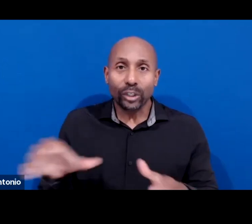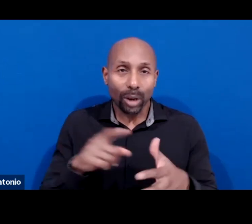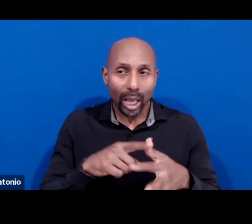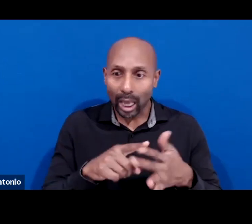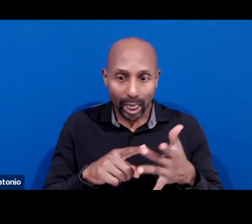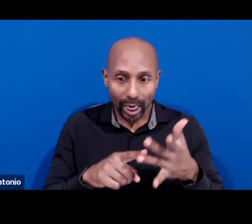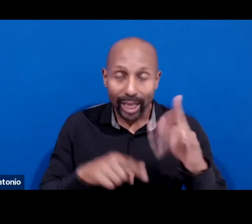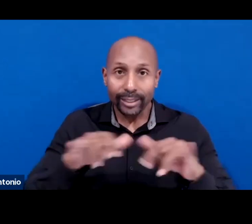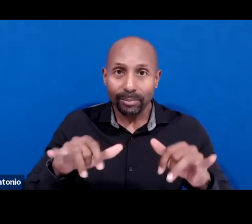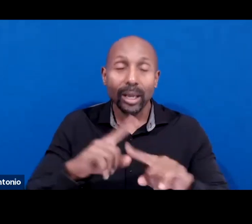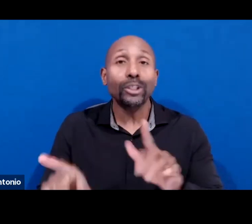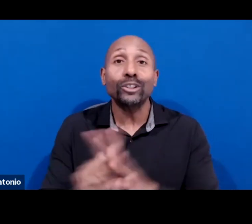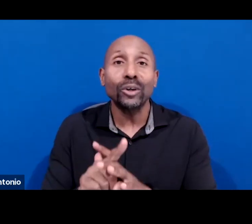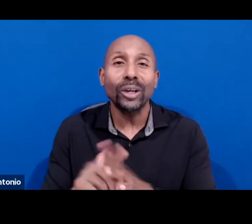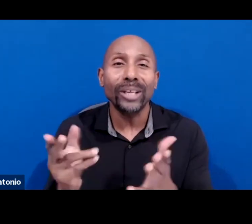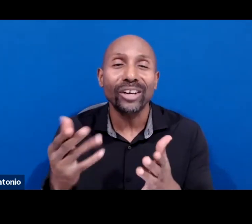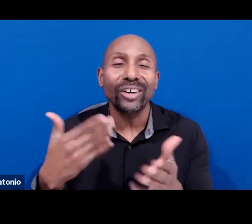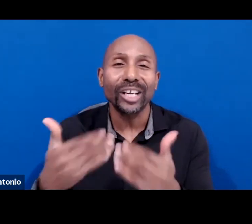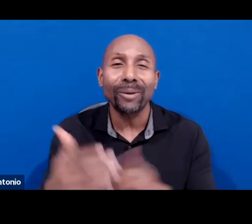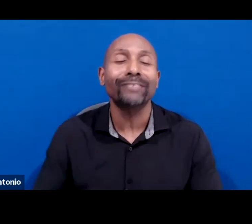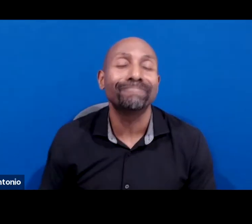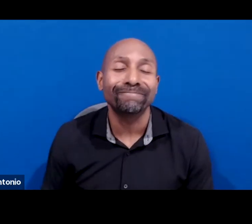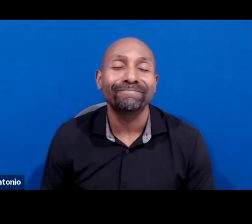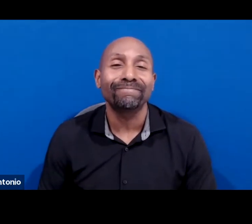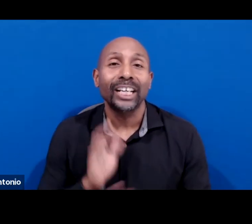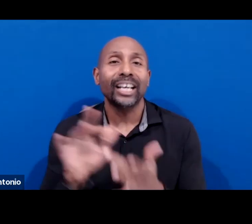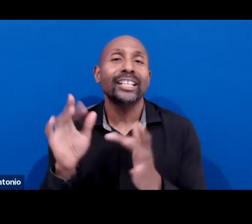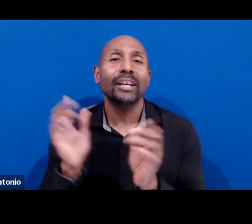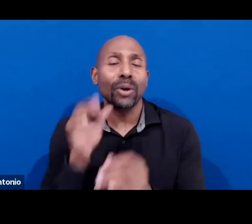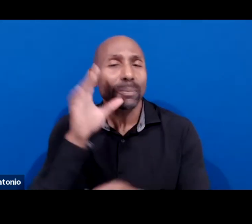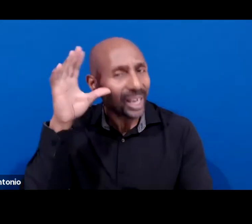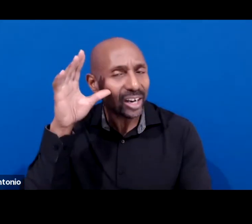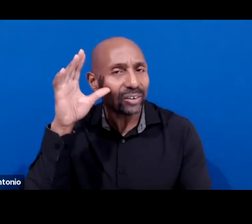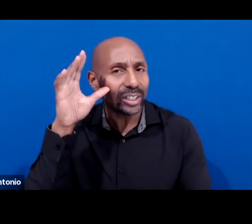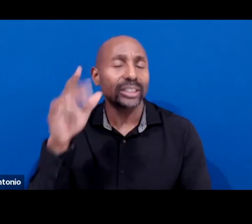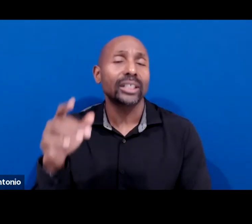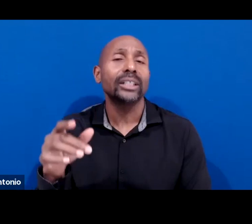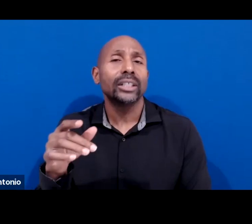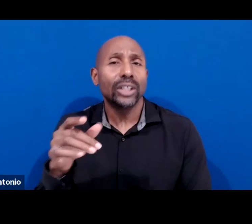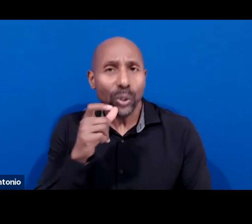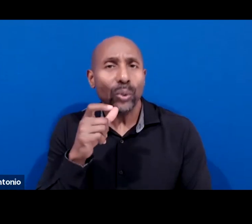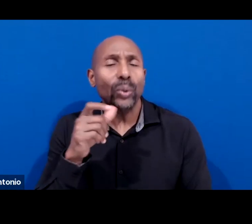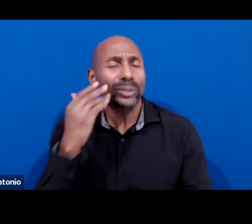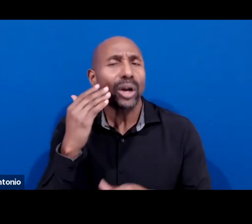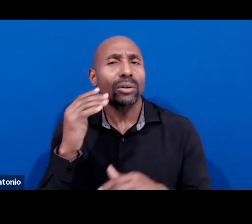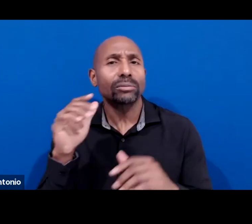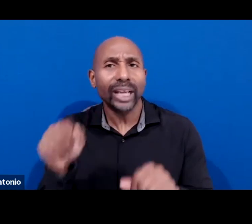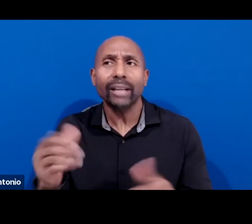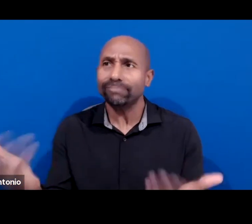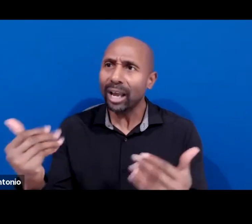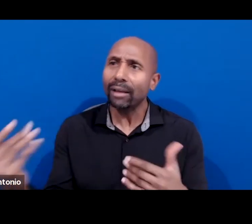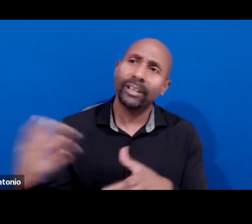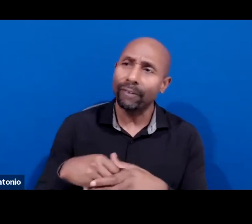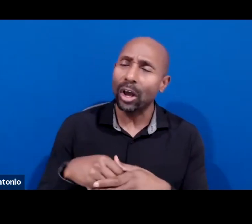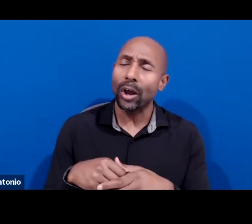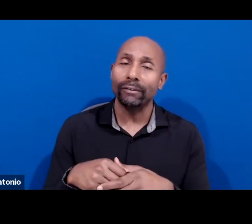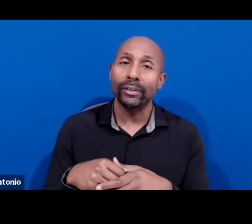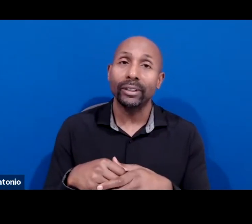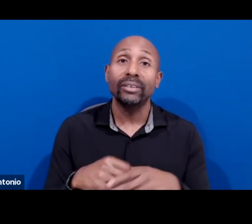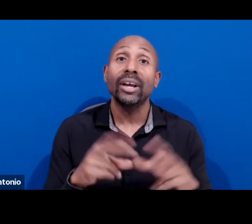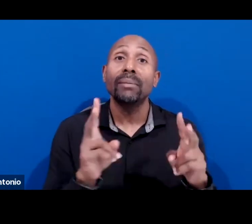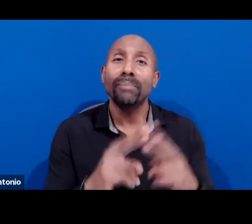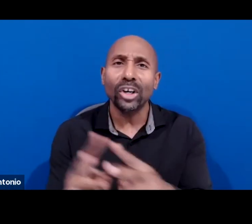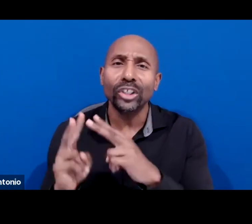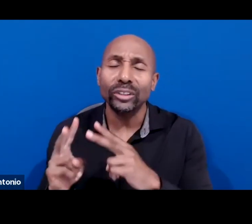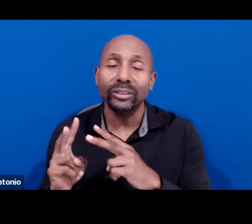showed up here. Reach out to more parents that do this way of getting involved, the partnerships and the way that you can reach out to your neighbor